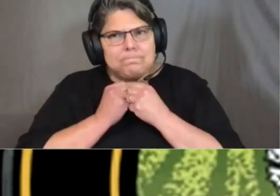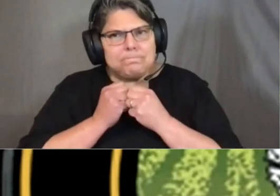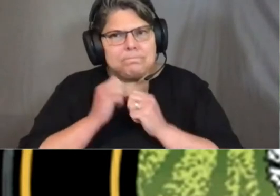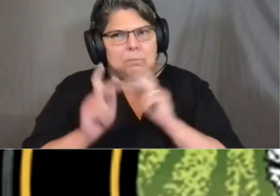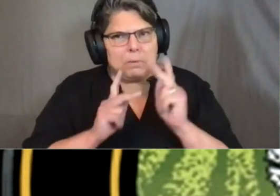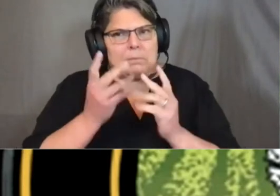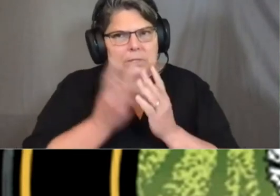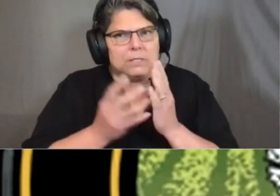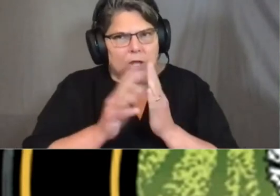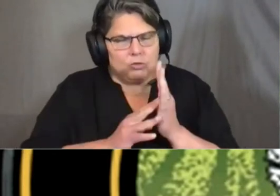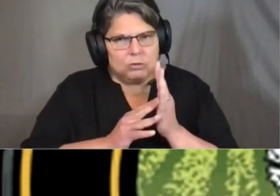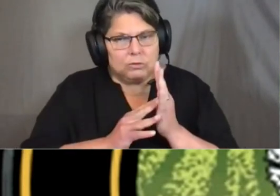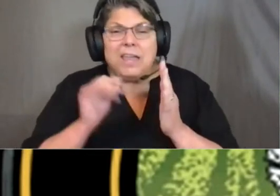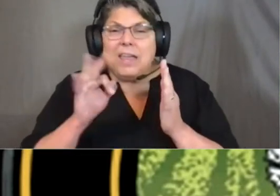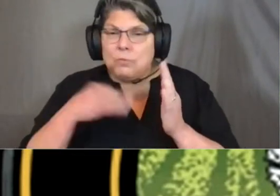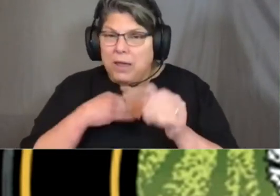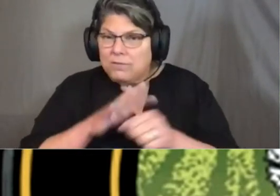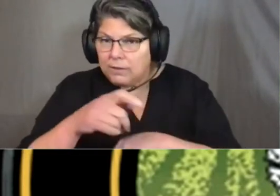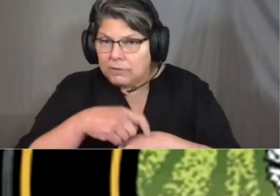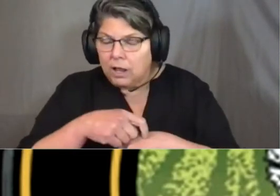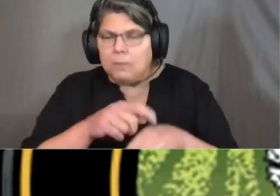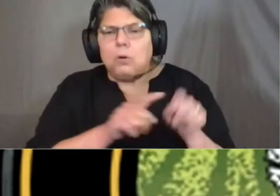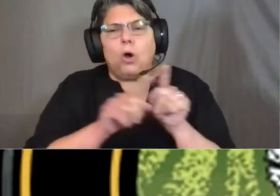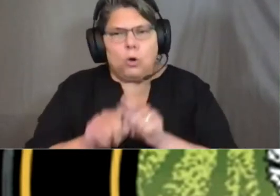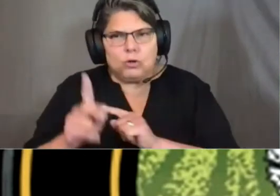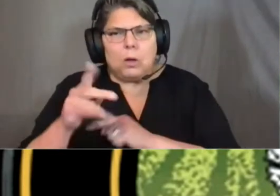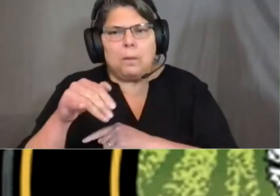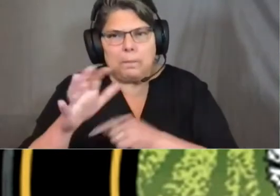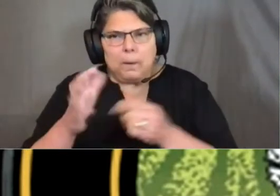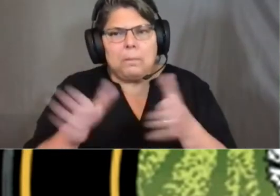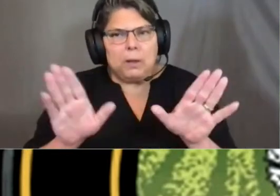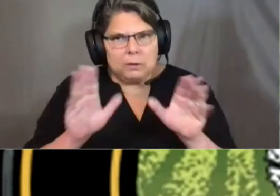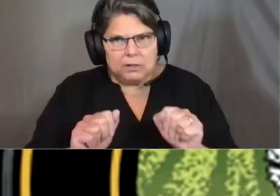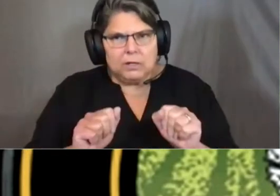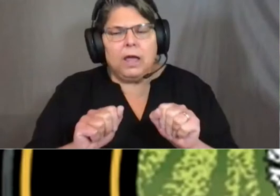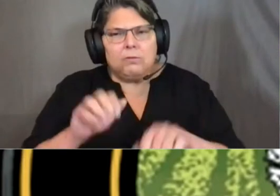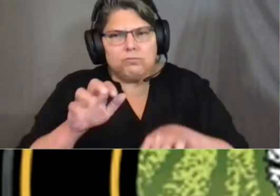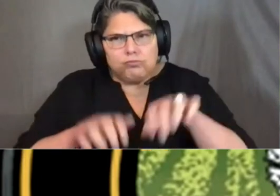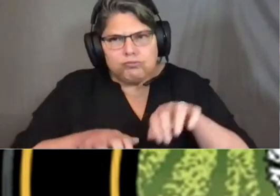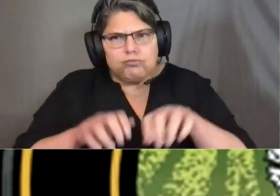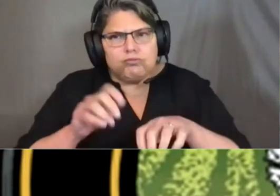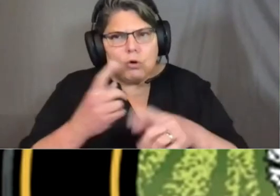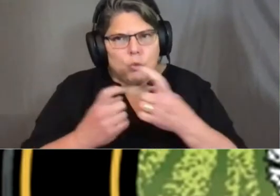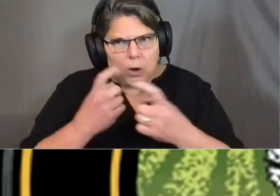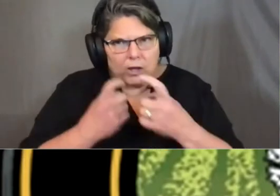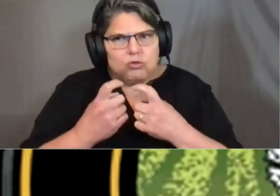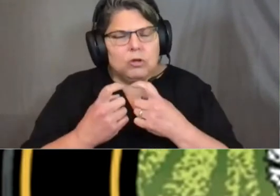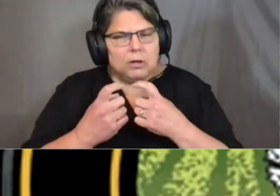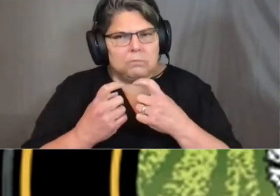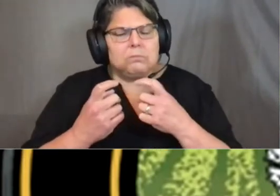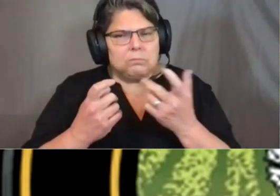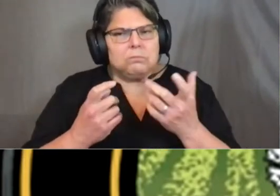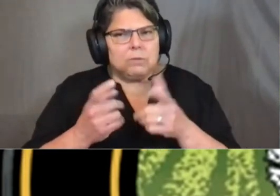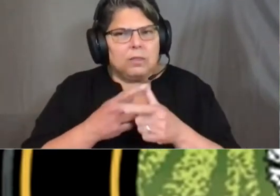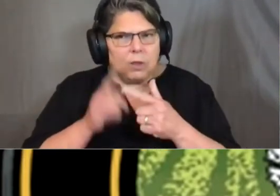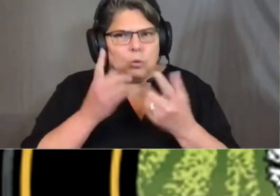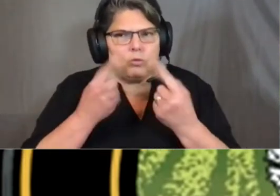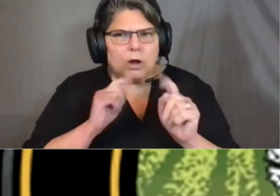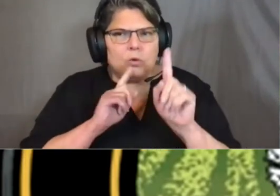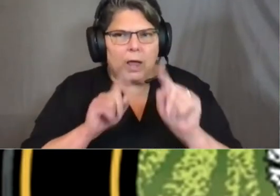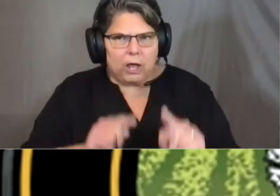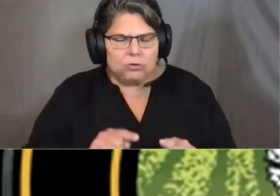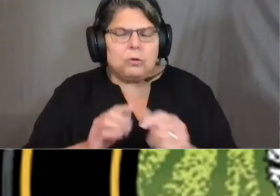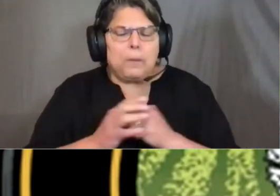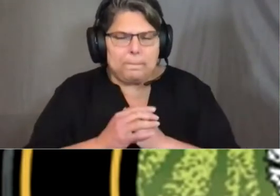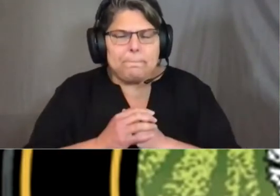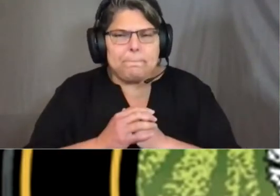If time allows, we'll also take questions from the public. If you're a member of the public, please leave your question or comment in the video below, and we'll